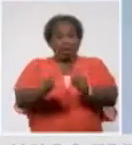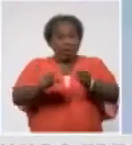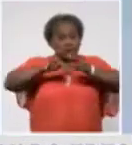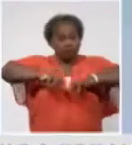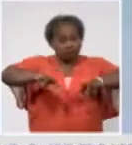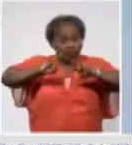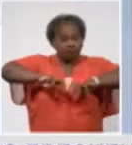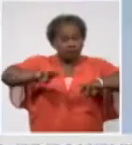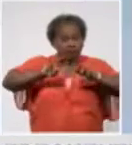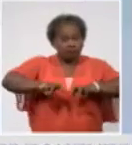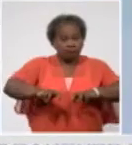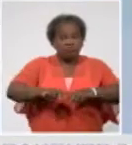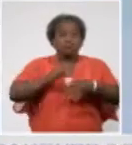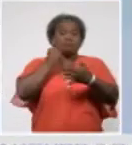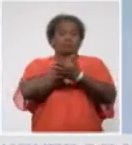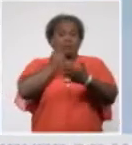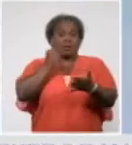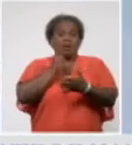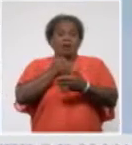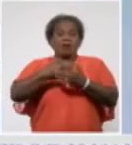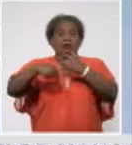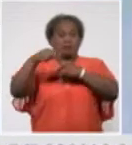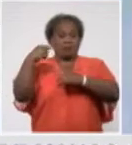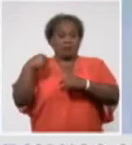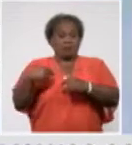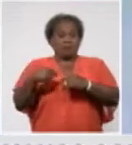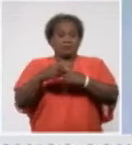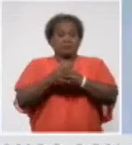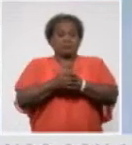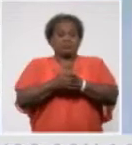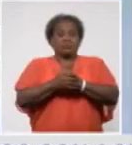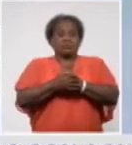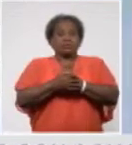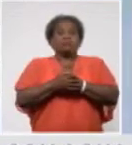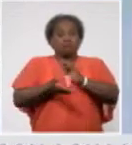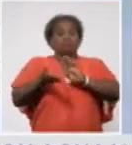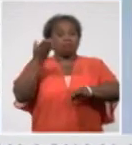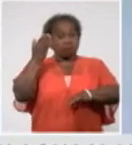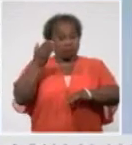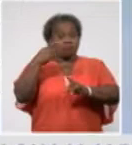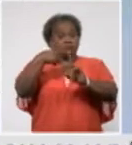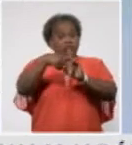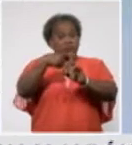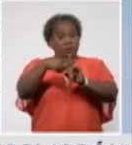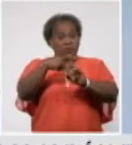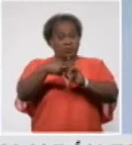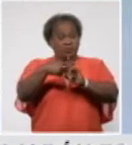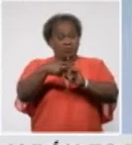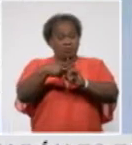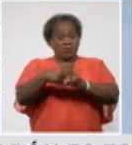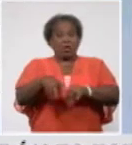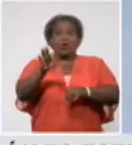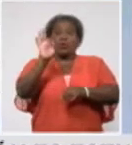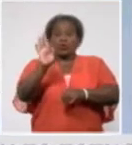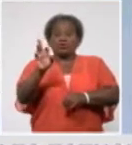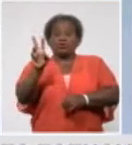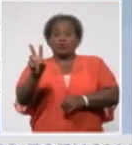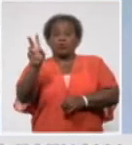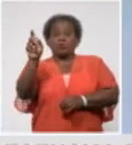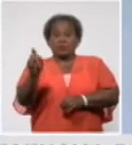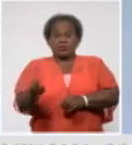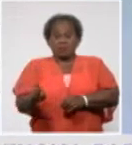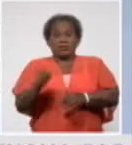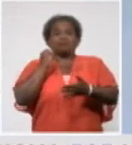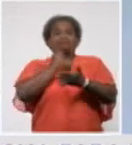82 tested positive for COVID-19. That's 82 people